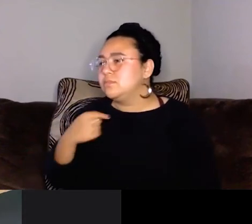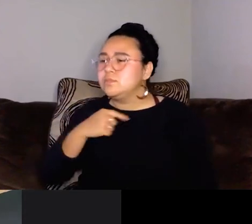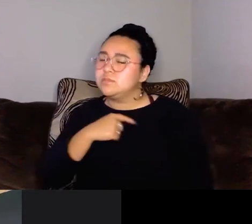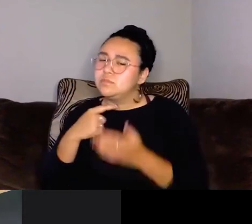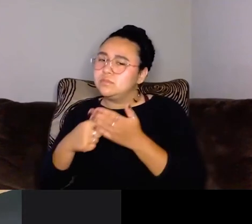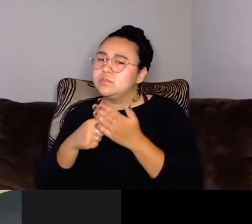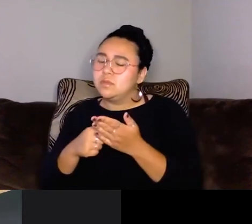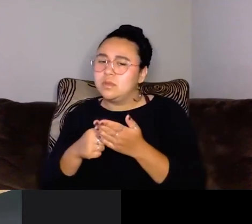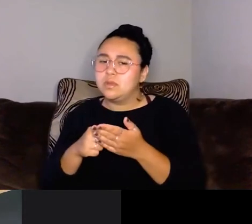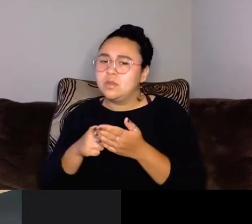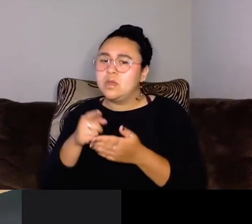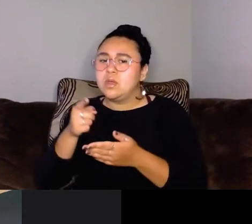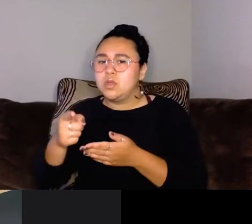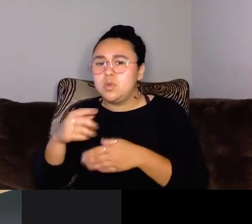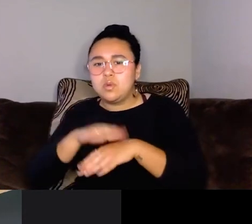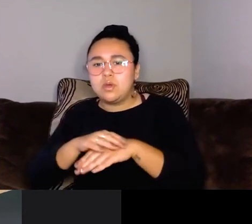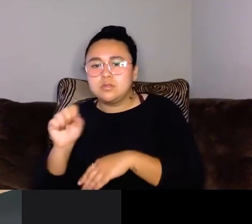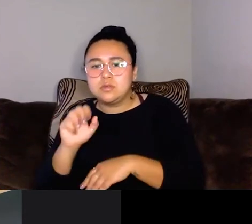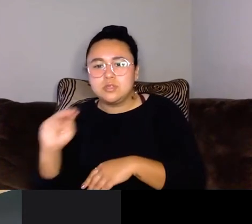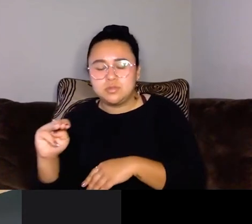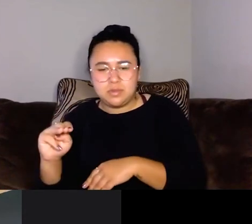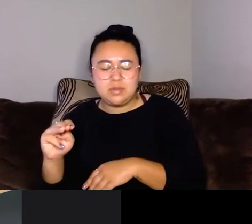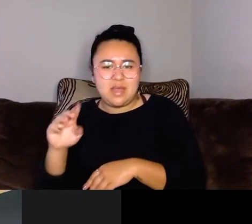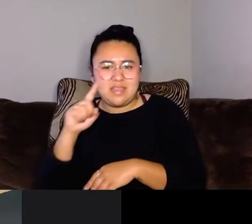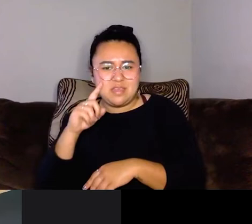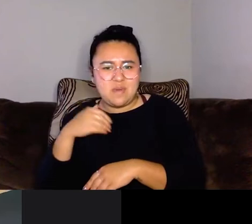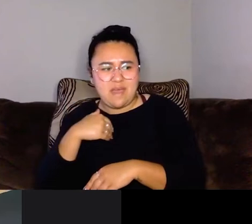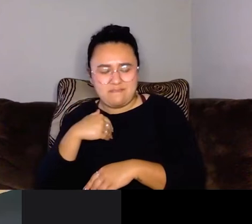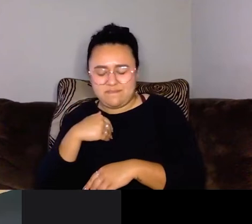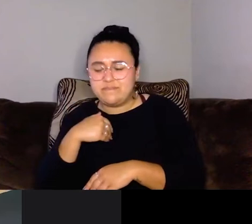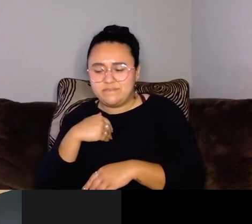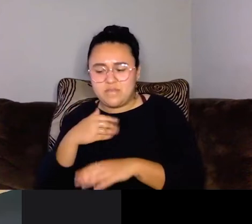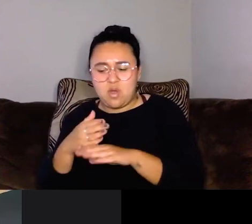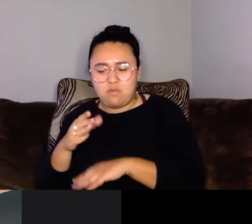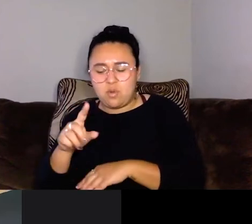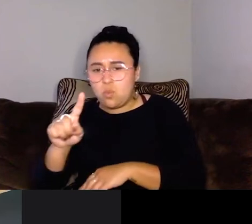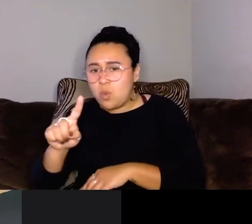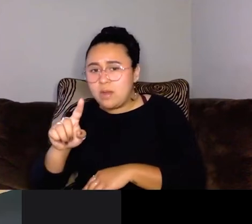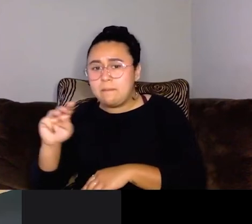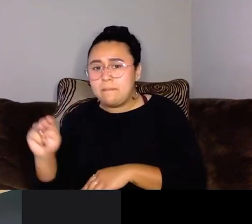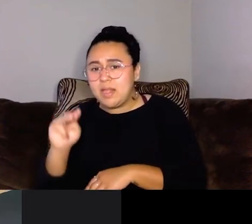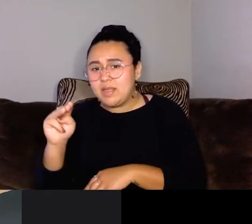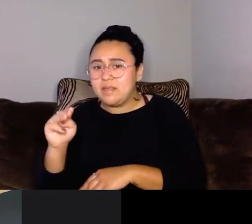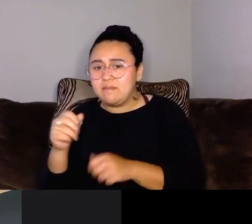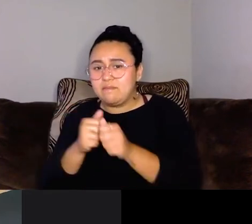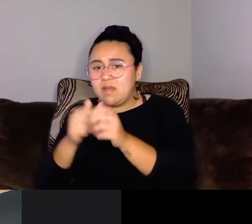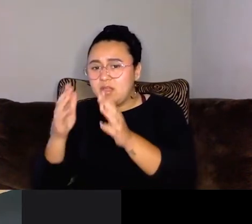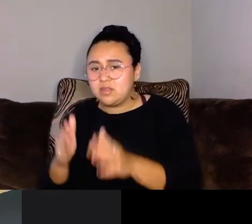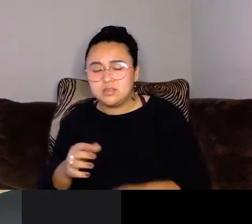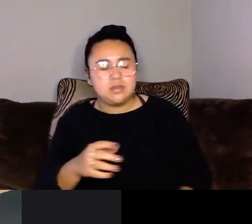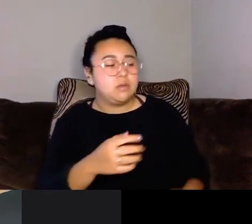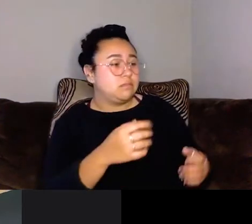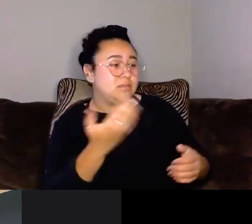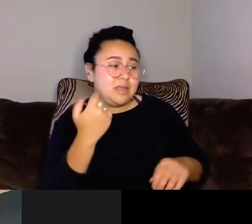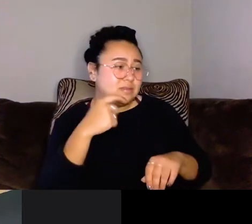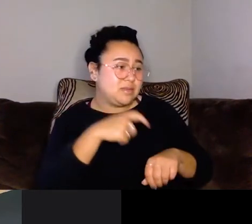your presence on social media. I know that you have, I think over a million followers on Facebook. Uh, last time I saw it was 1.8 plus